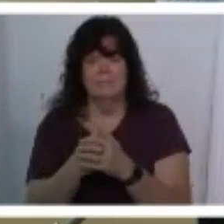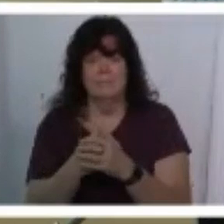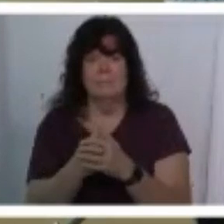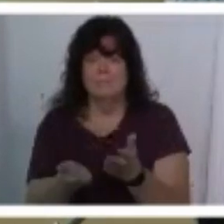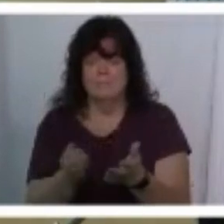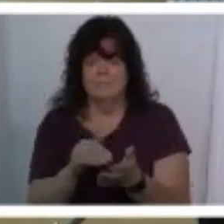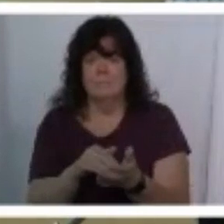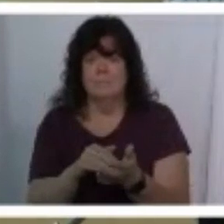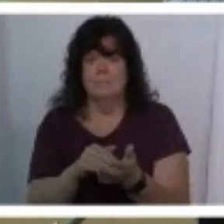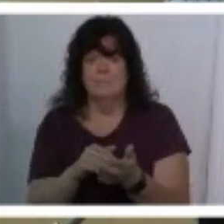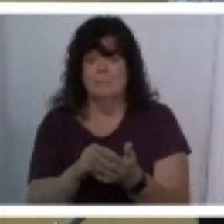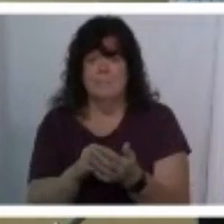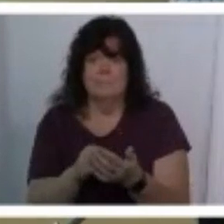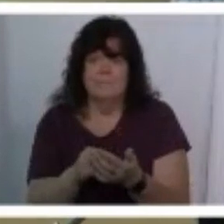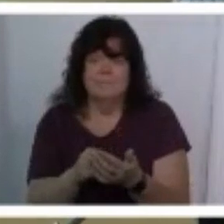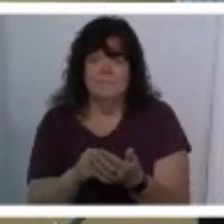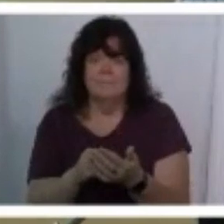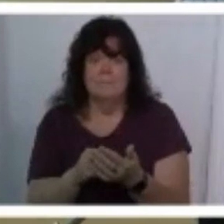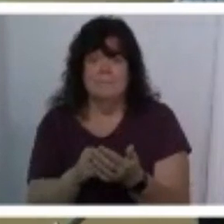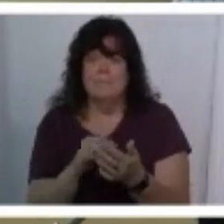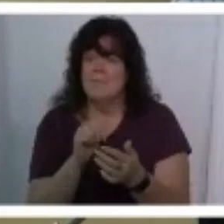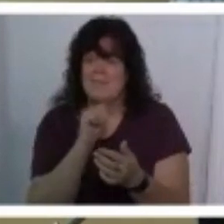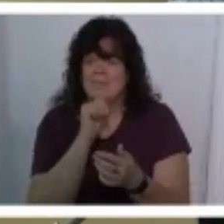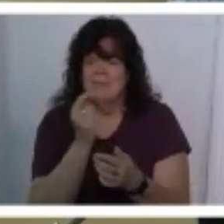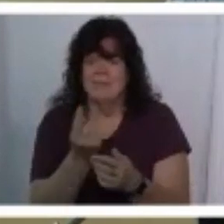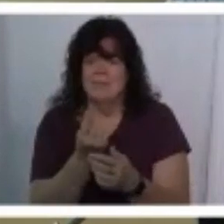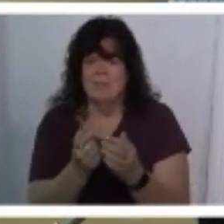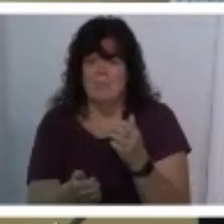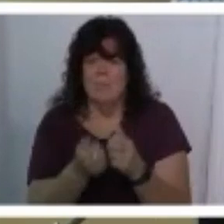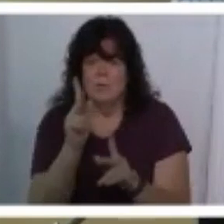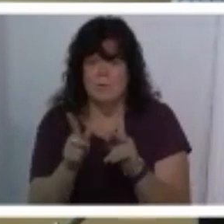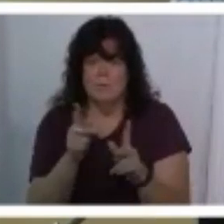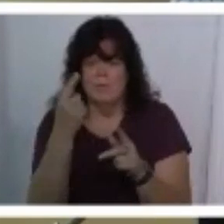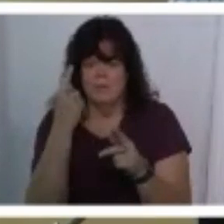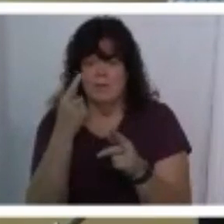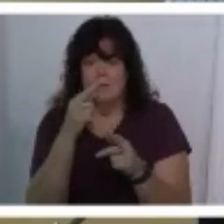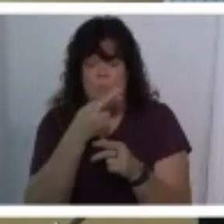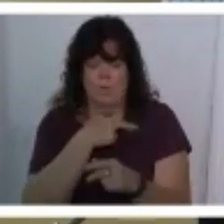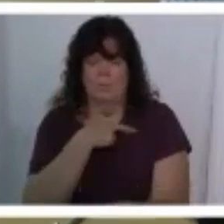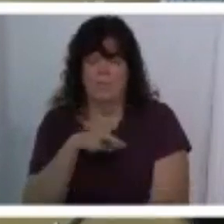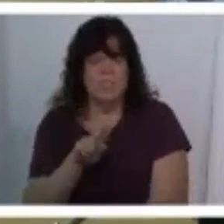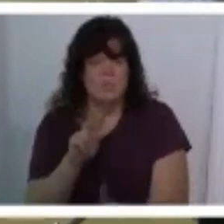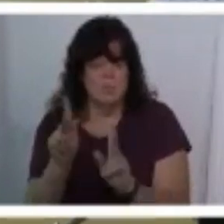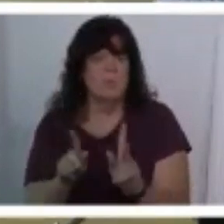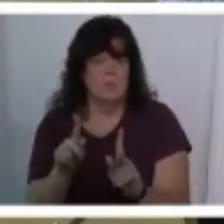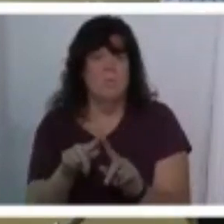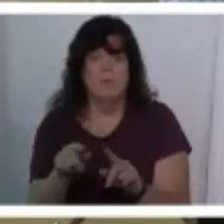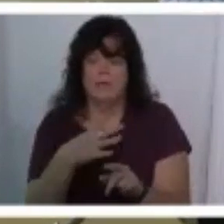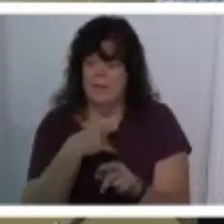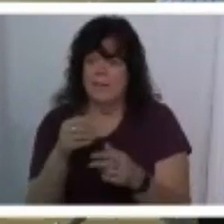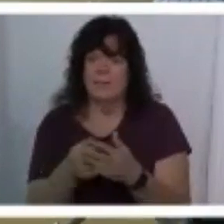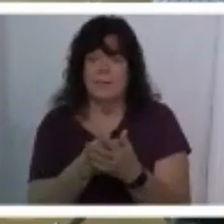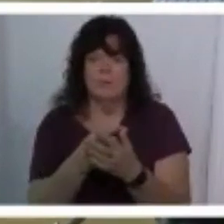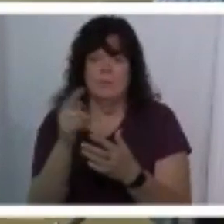again uh not somebody that most people would consider a religious person but i like the new testament